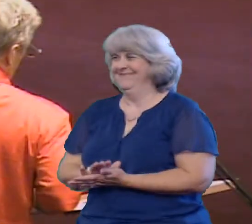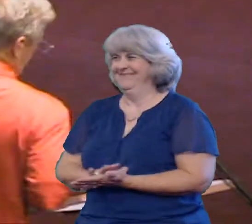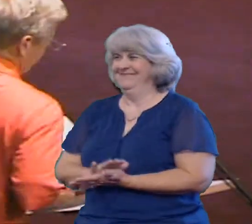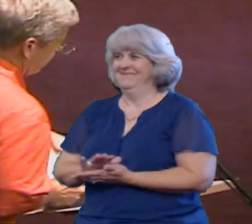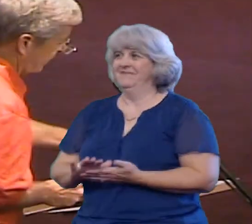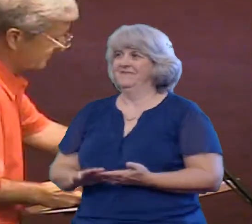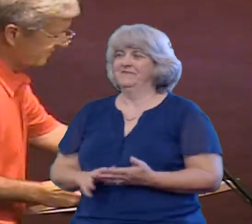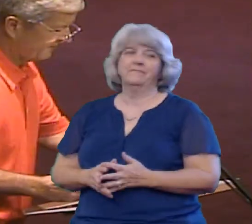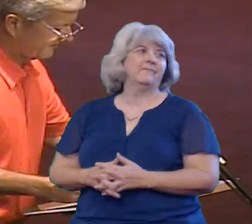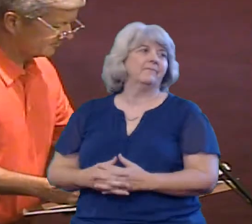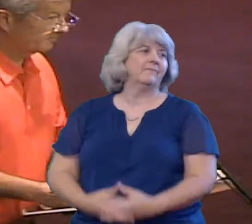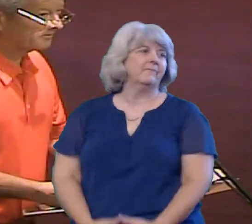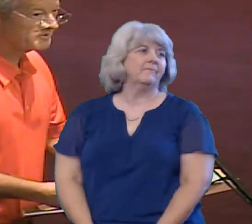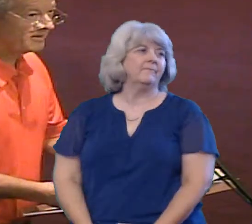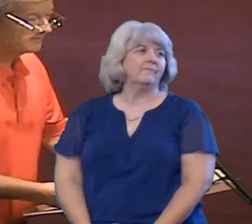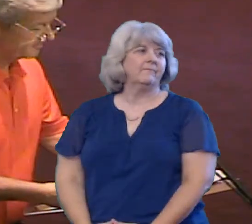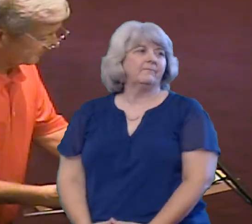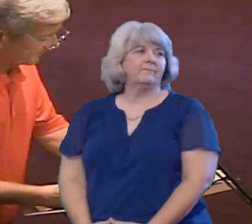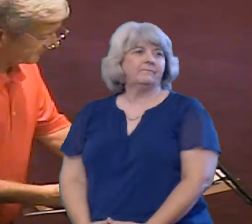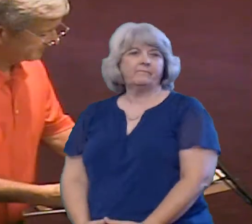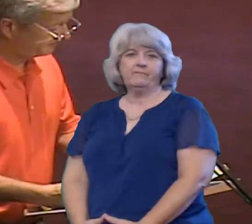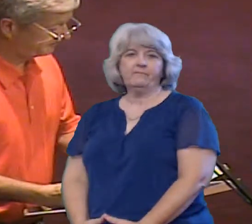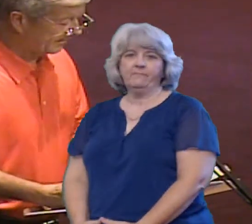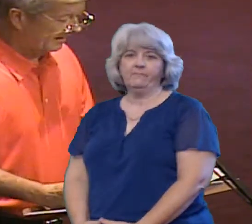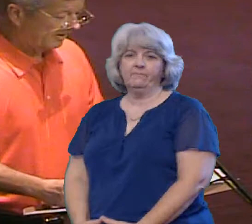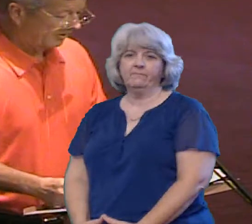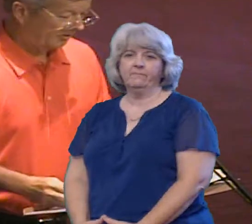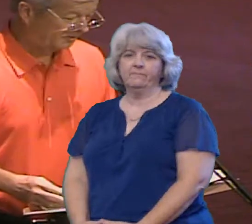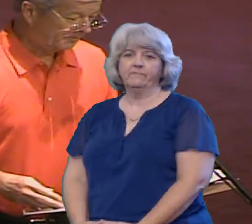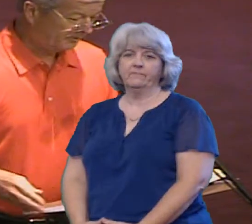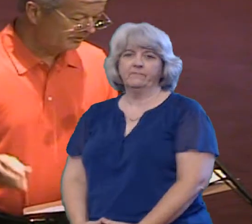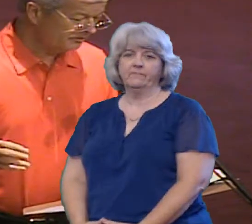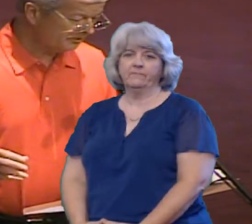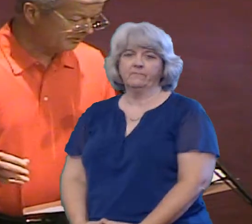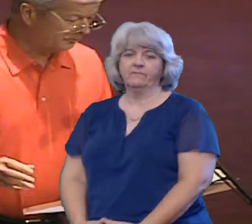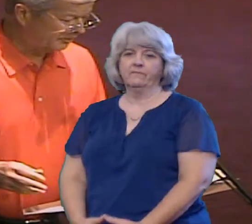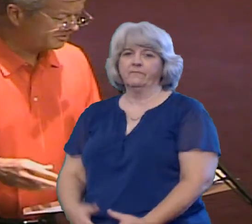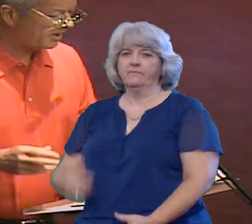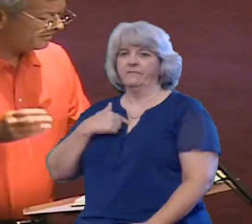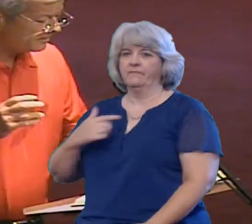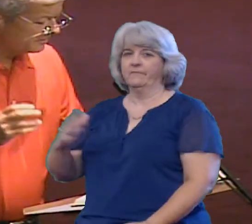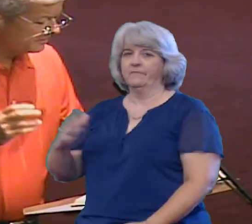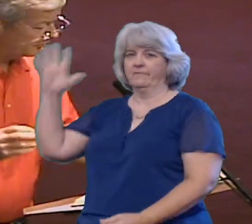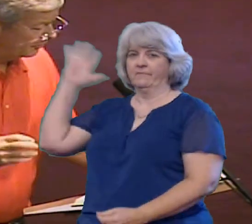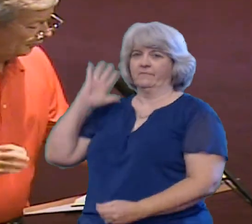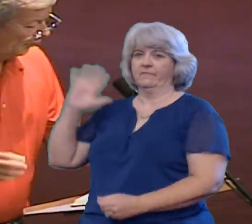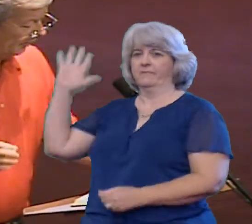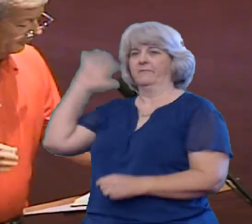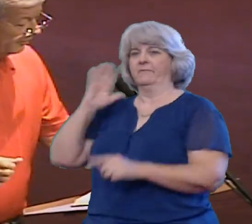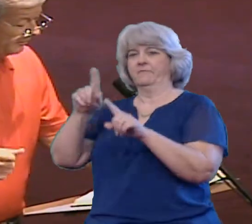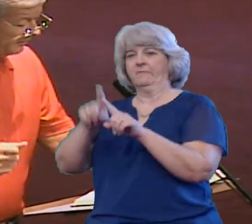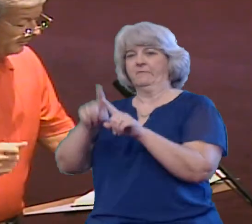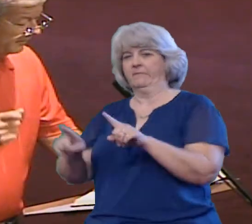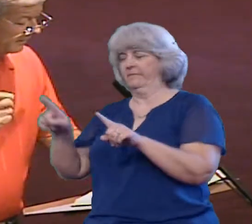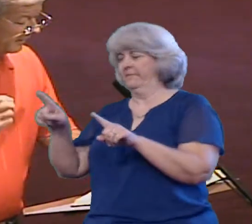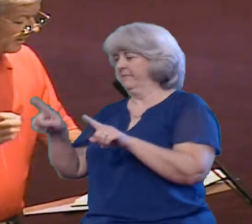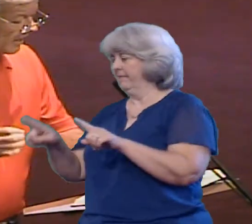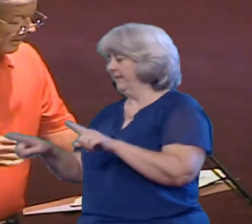Okay, let's sing the first couple of stanzas, please. A pilgrim was high and a wandering